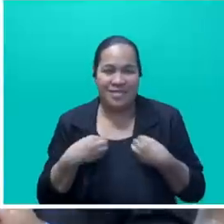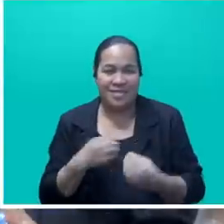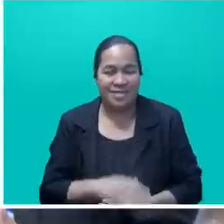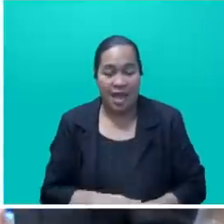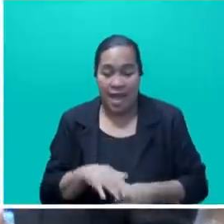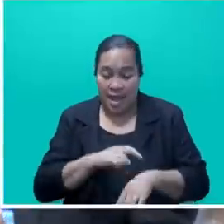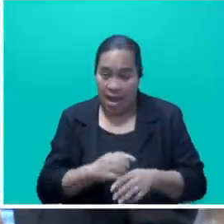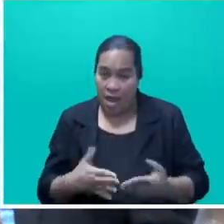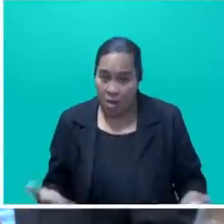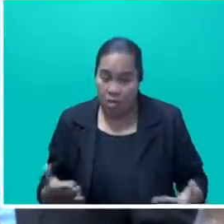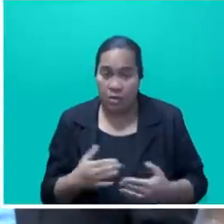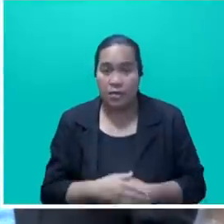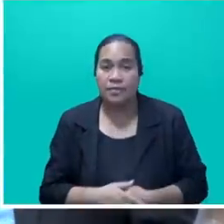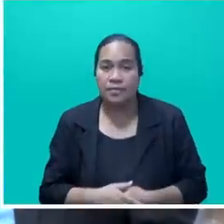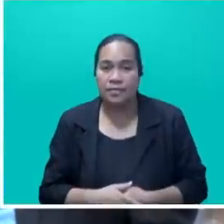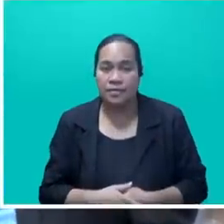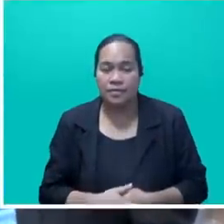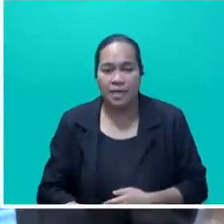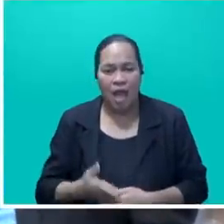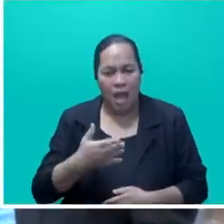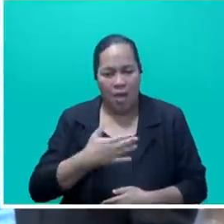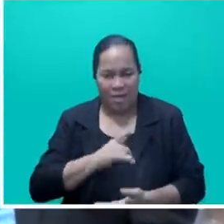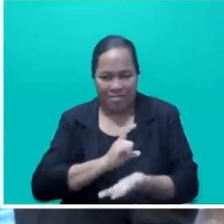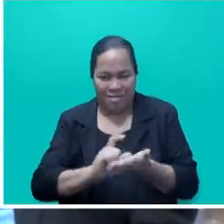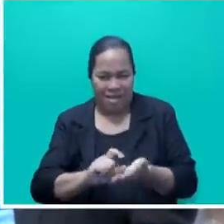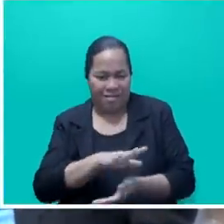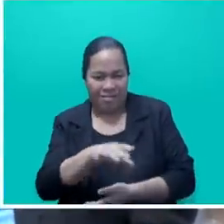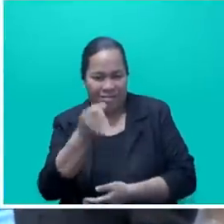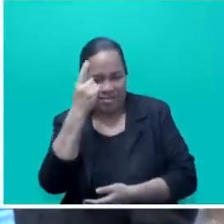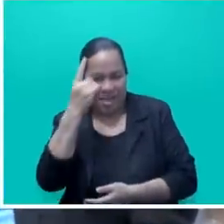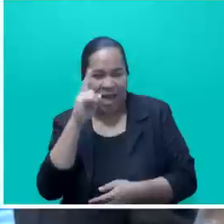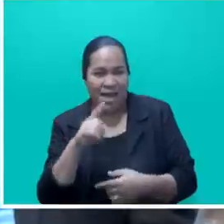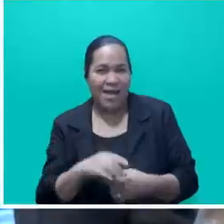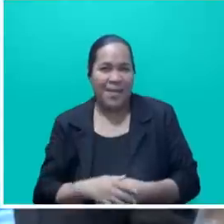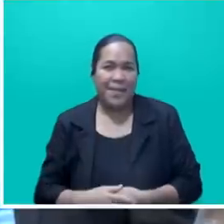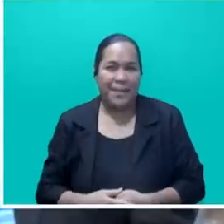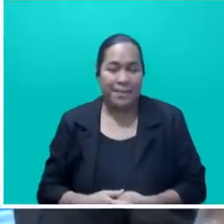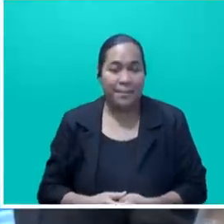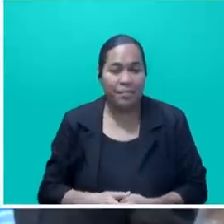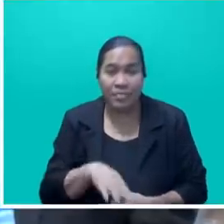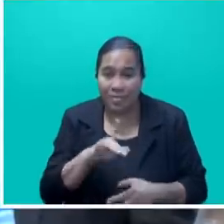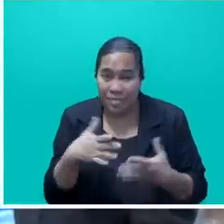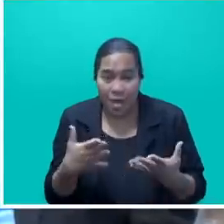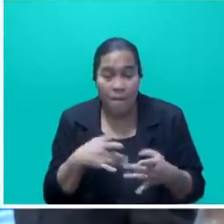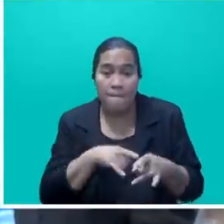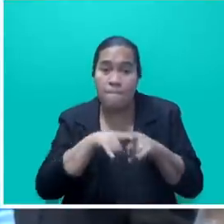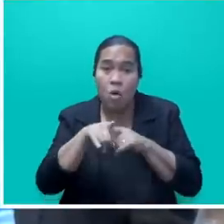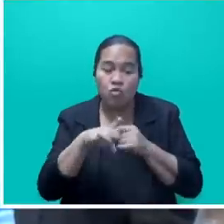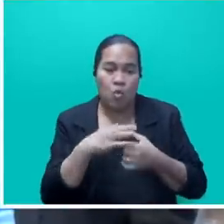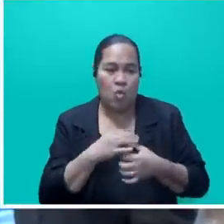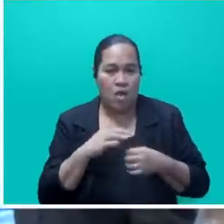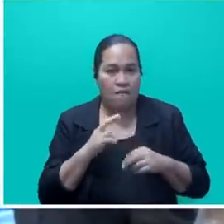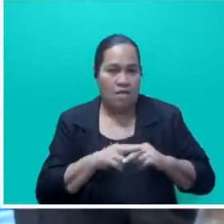point, I want to clear the perception of high-leaders in tourism. In we now own most of the